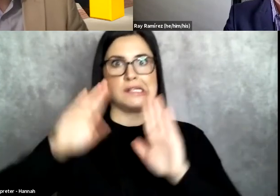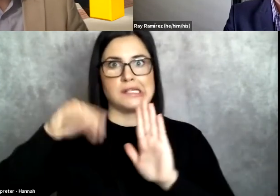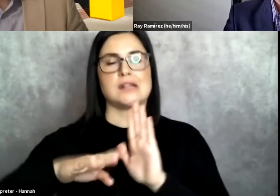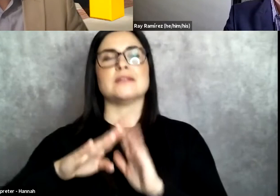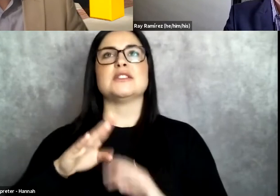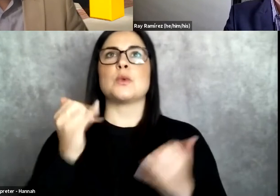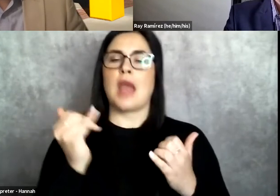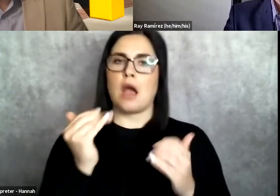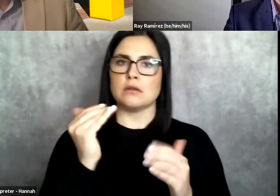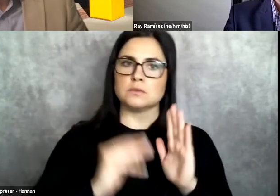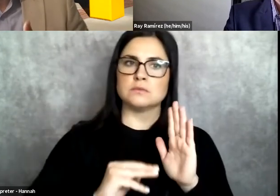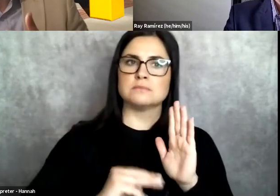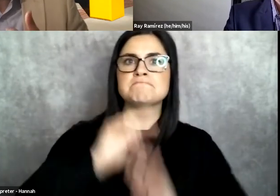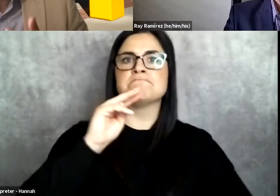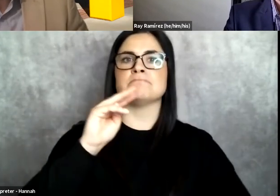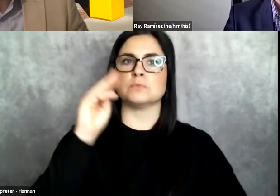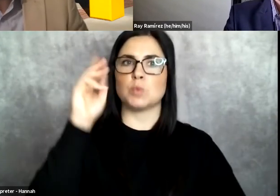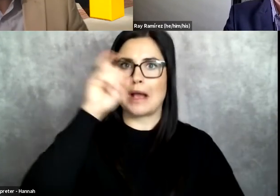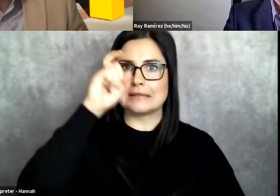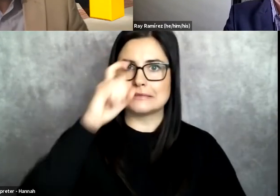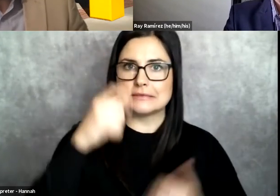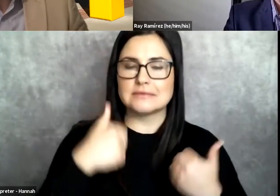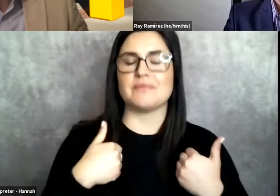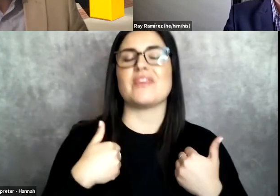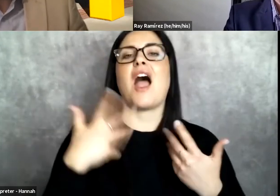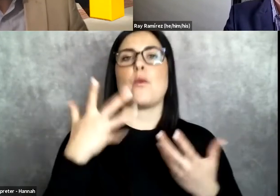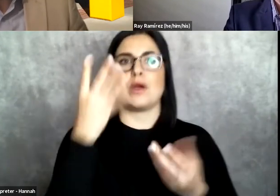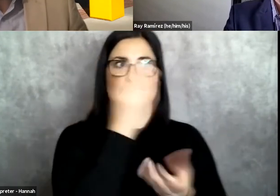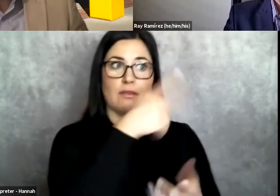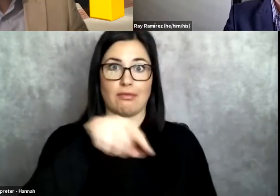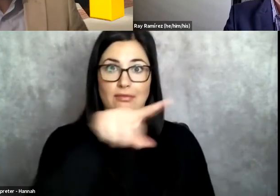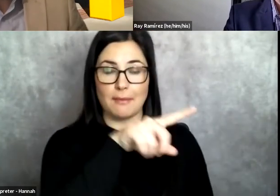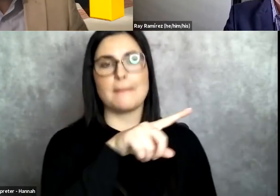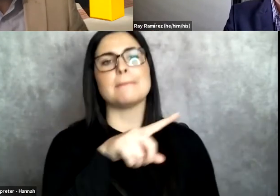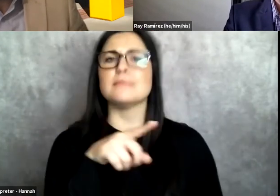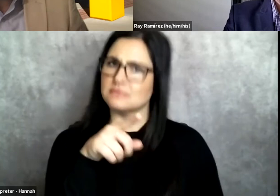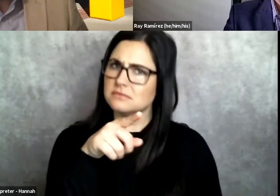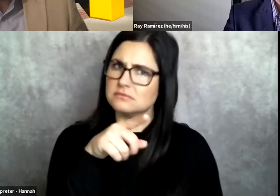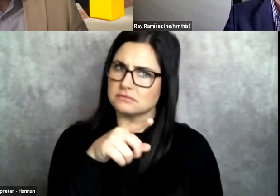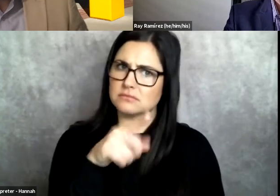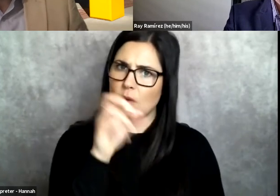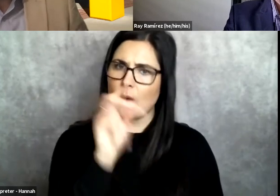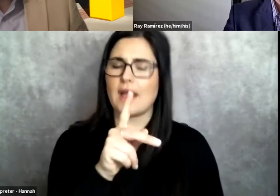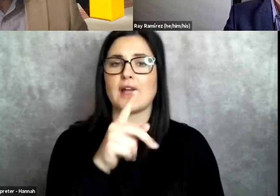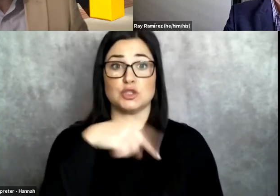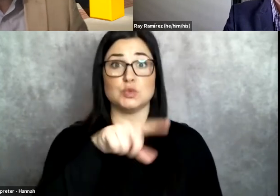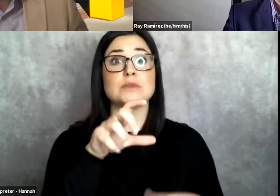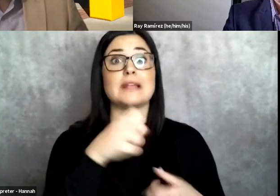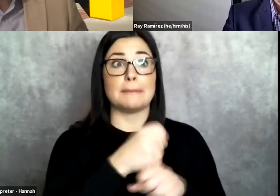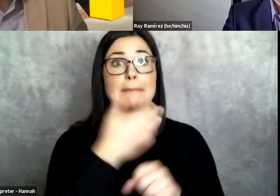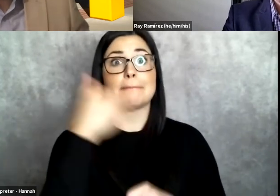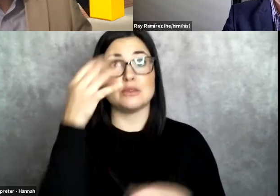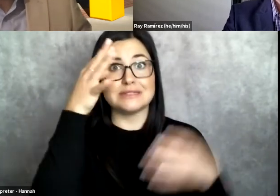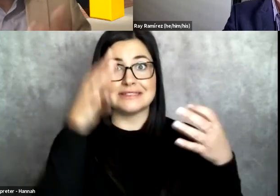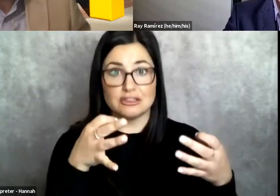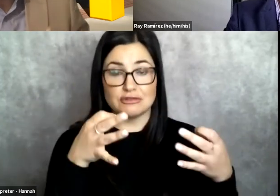grown and wiser is imparting on people those same skills to be able to make better decisions, right? And